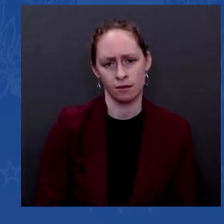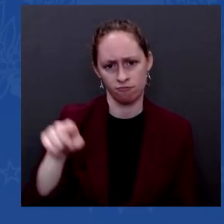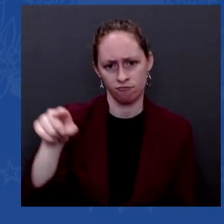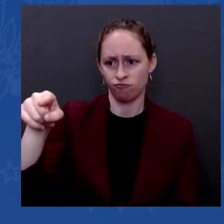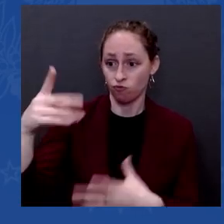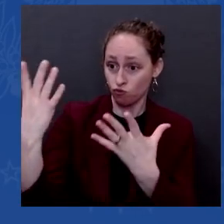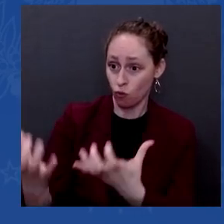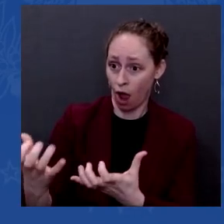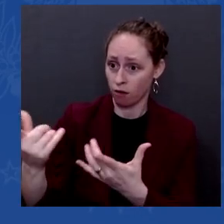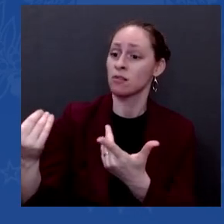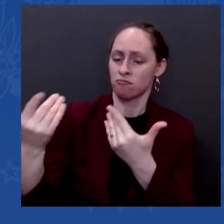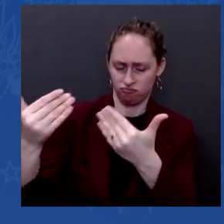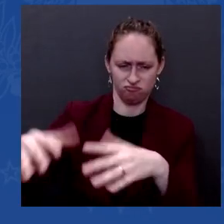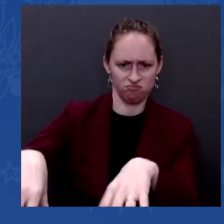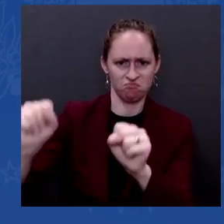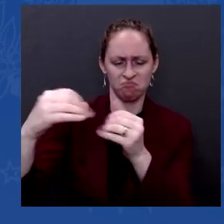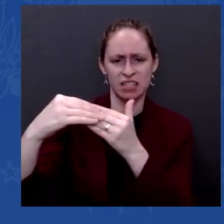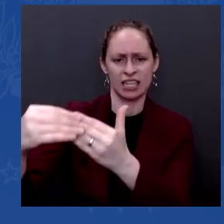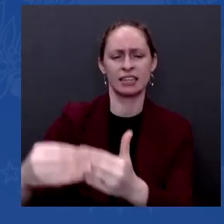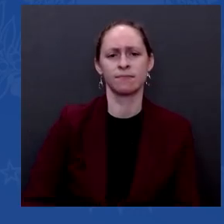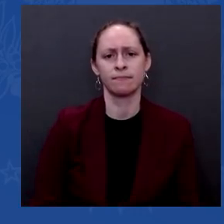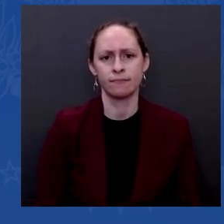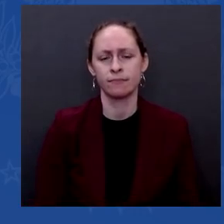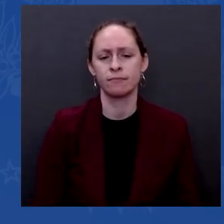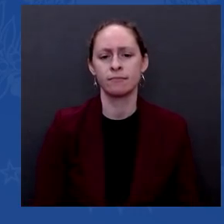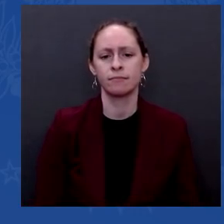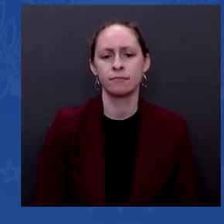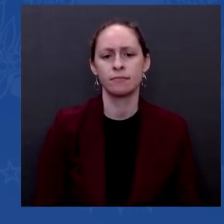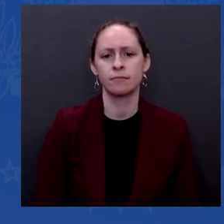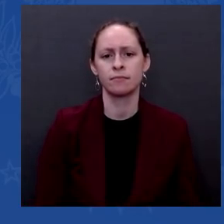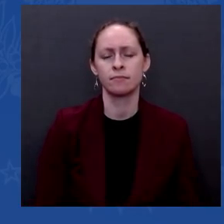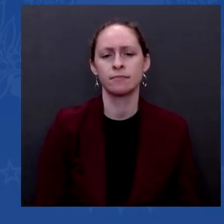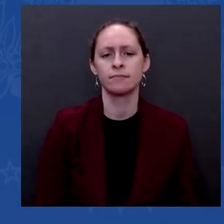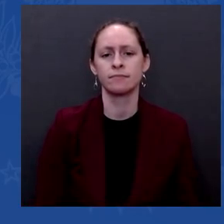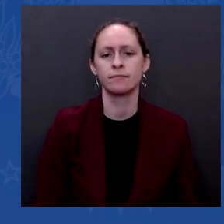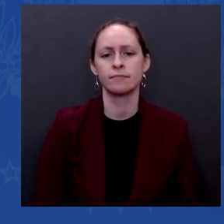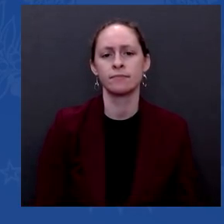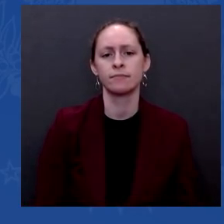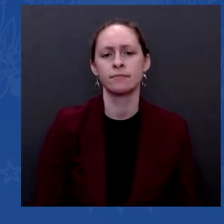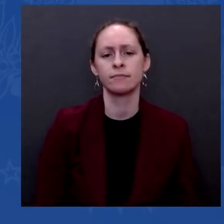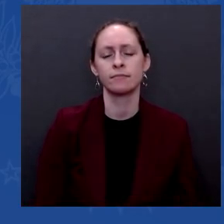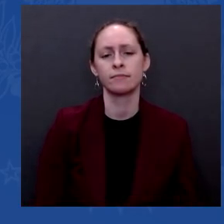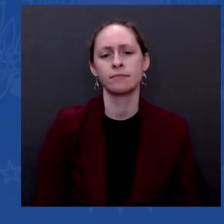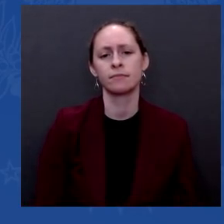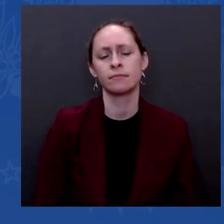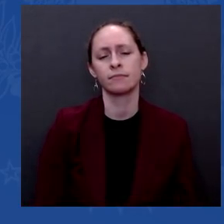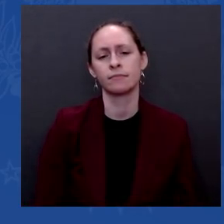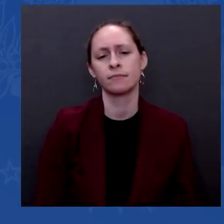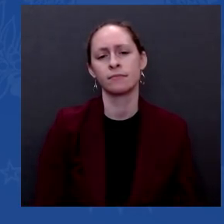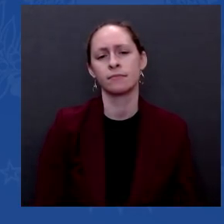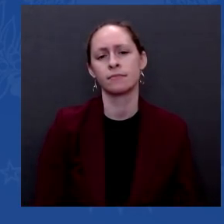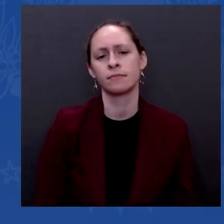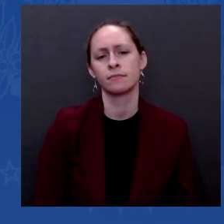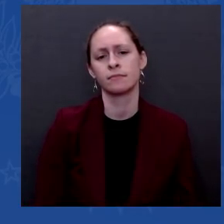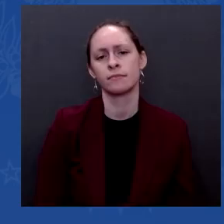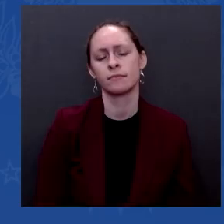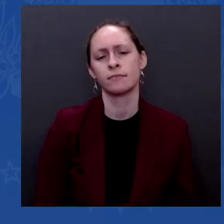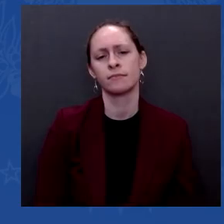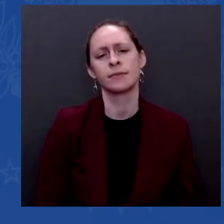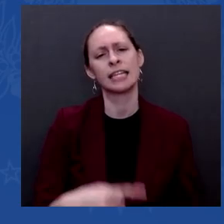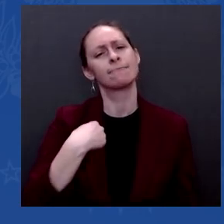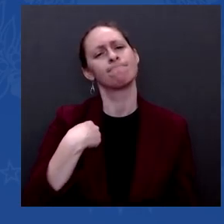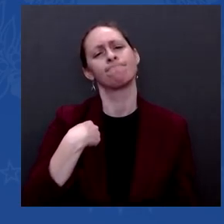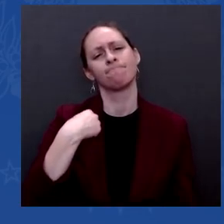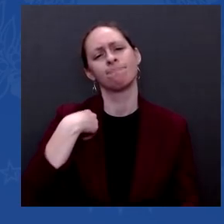you've had to unify your own party around voting rights, unity was one of your key campaign promises. In fact, in your